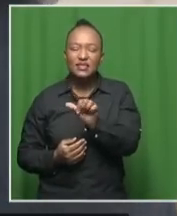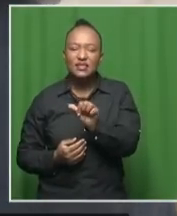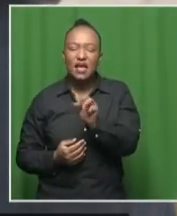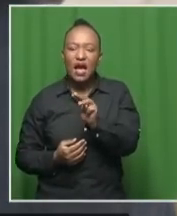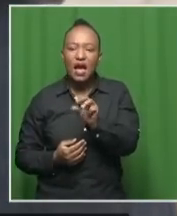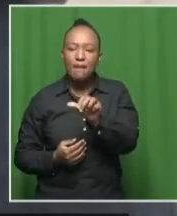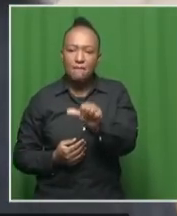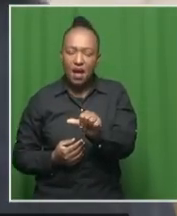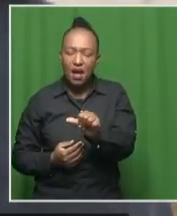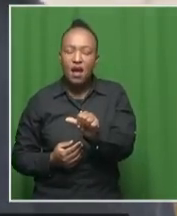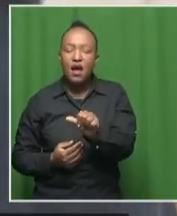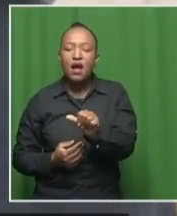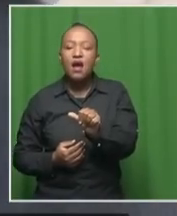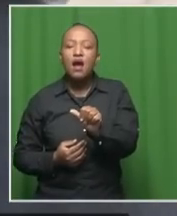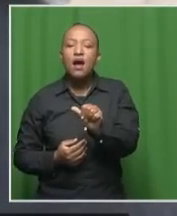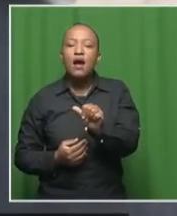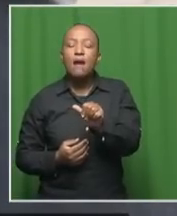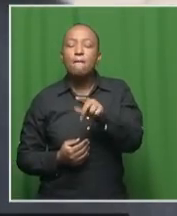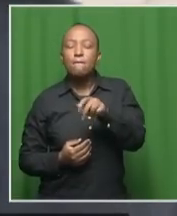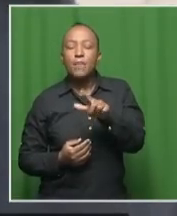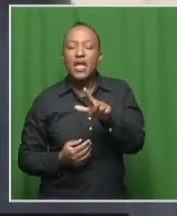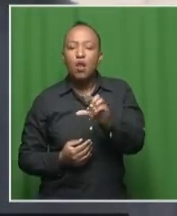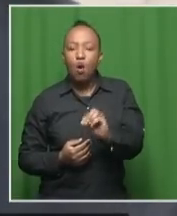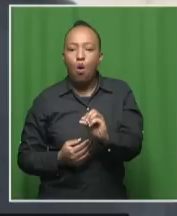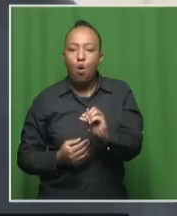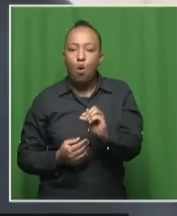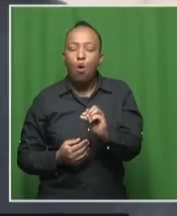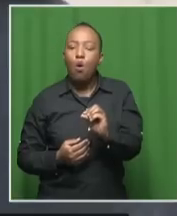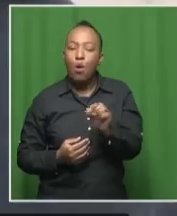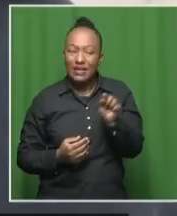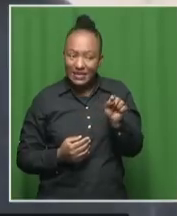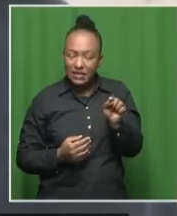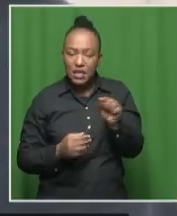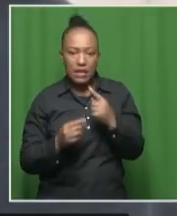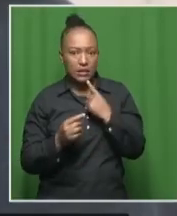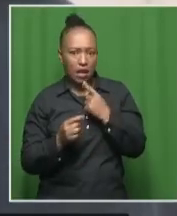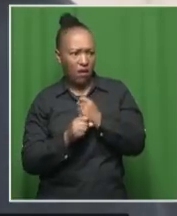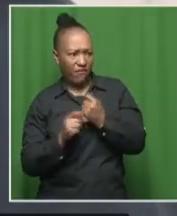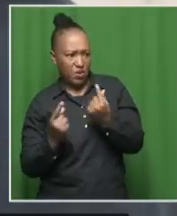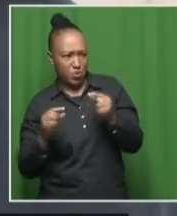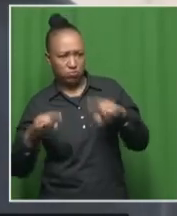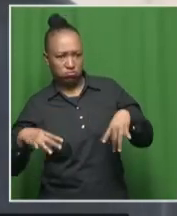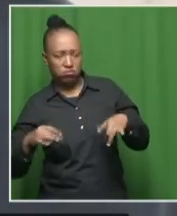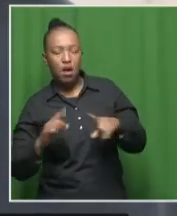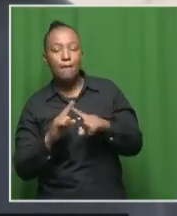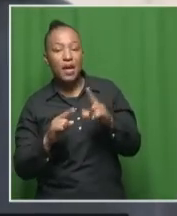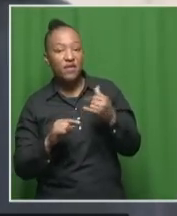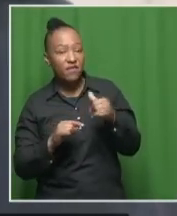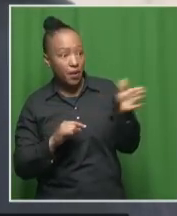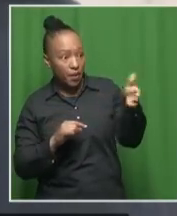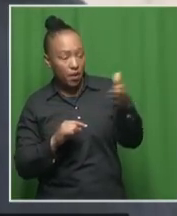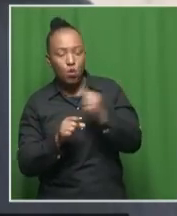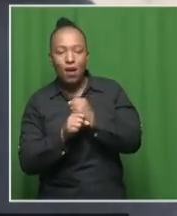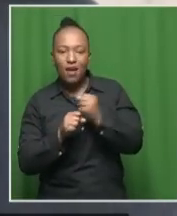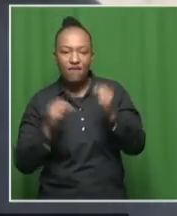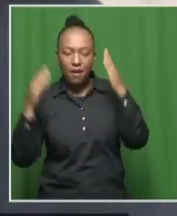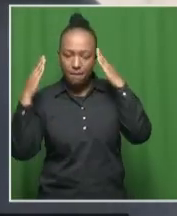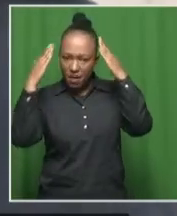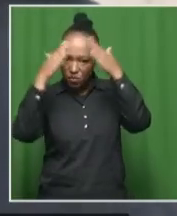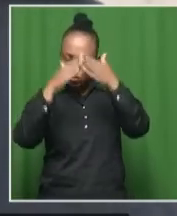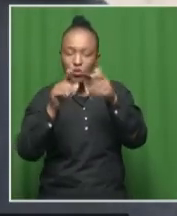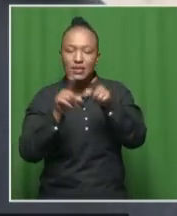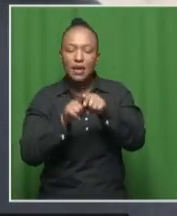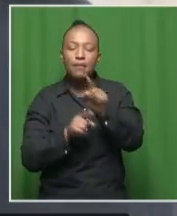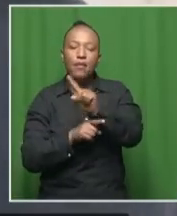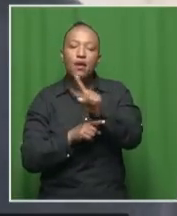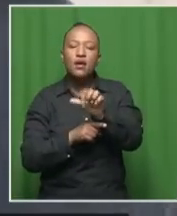Zamimpilo is the cause of this. If there was no Zamimpilo there wasn't going to be mining basutus and Zamam-Zamas fighting